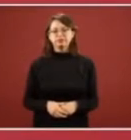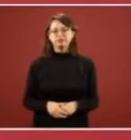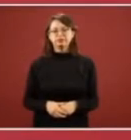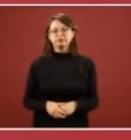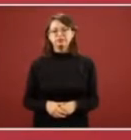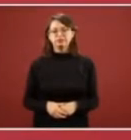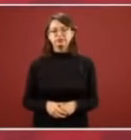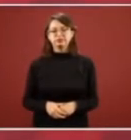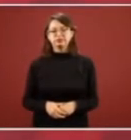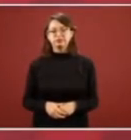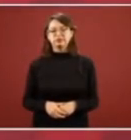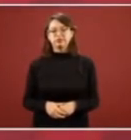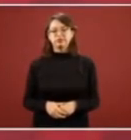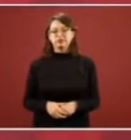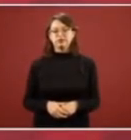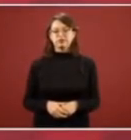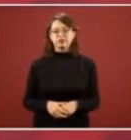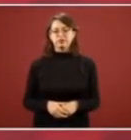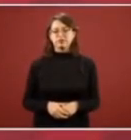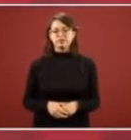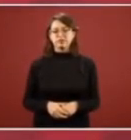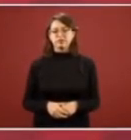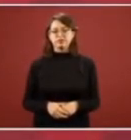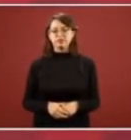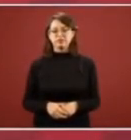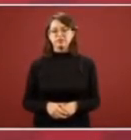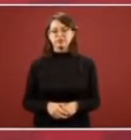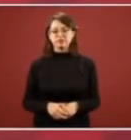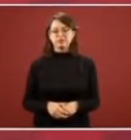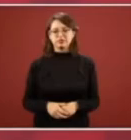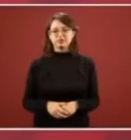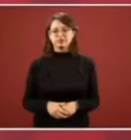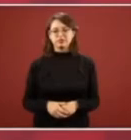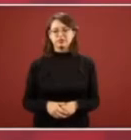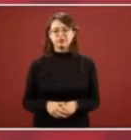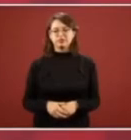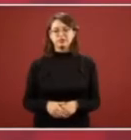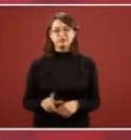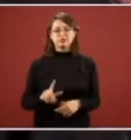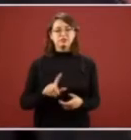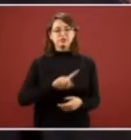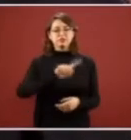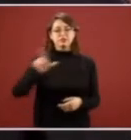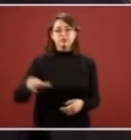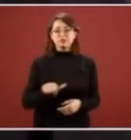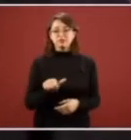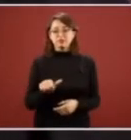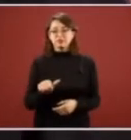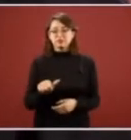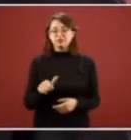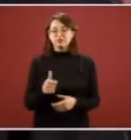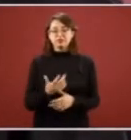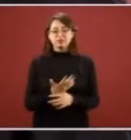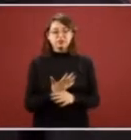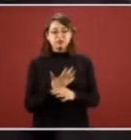and then they come out with this thing that the